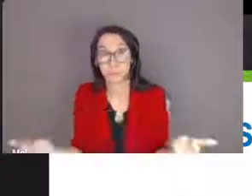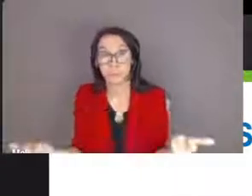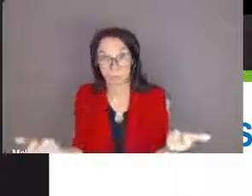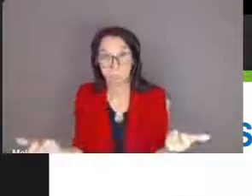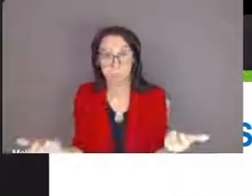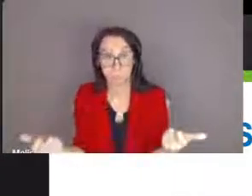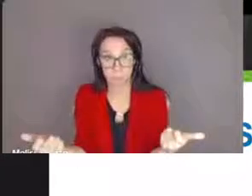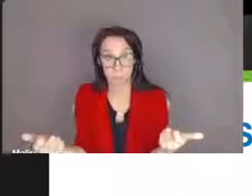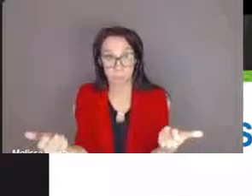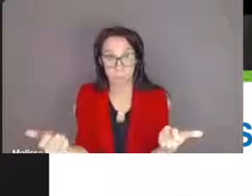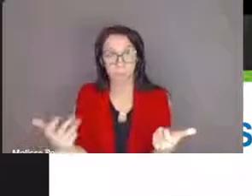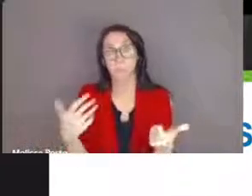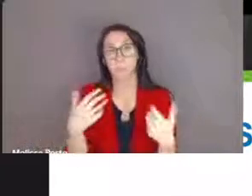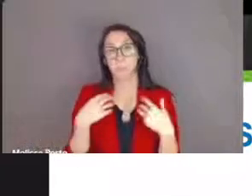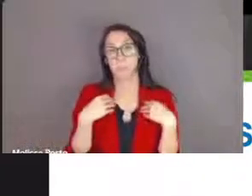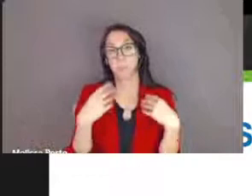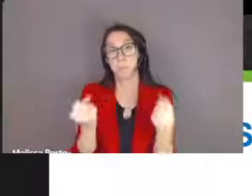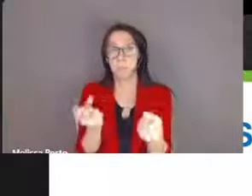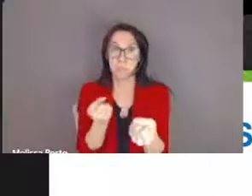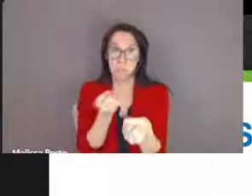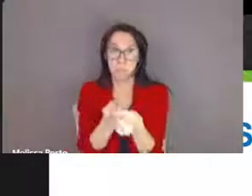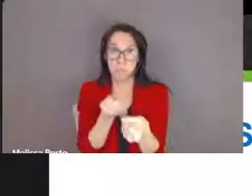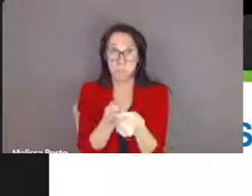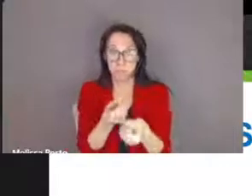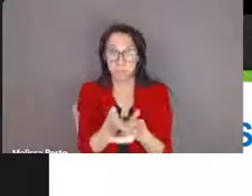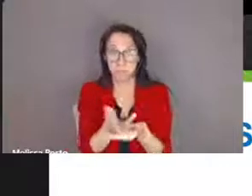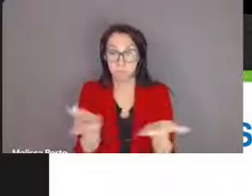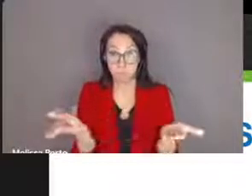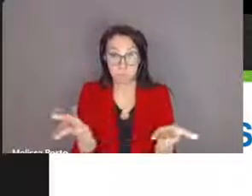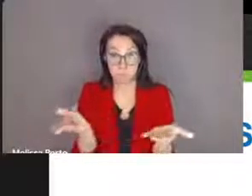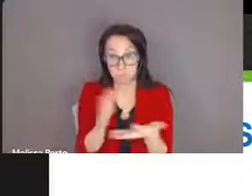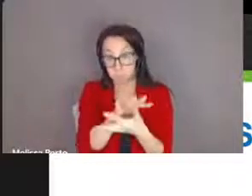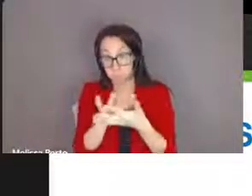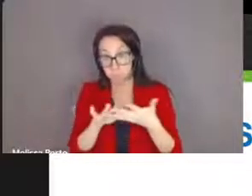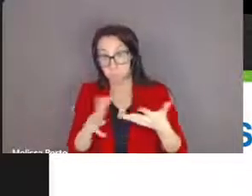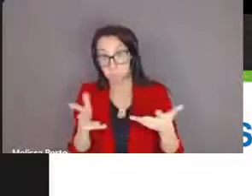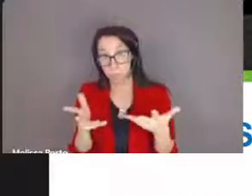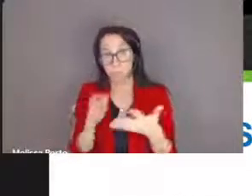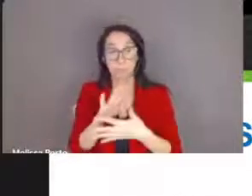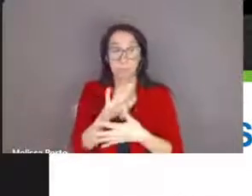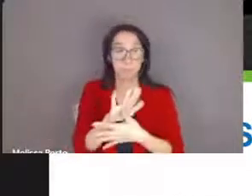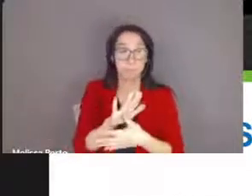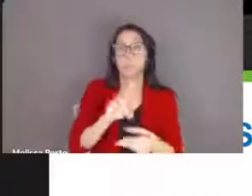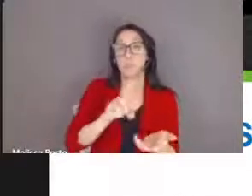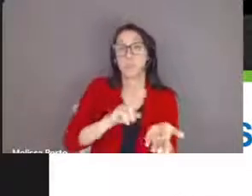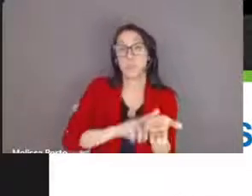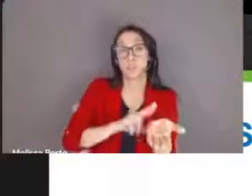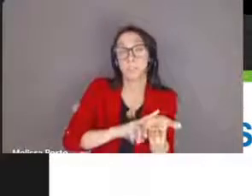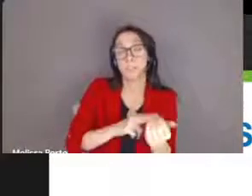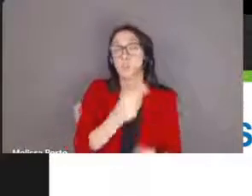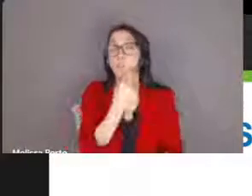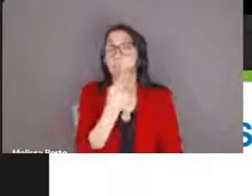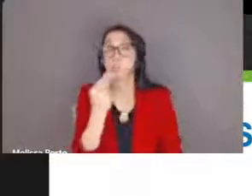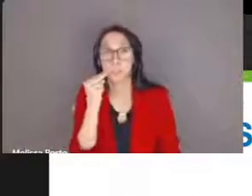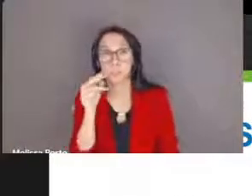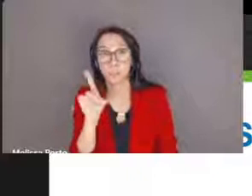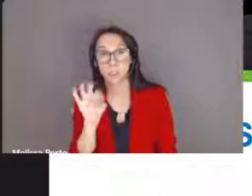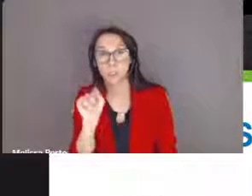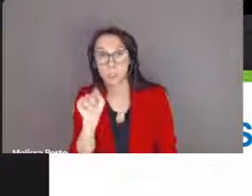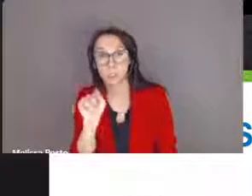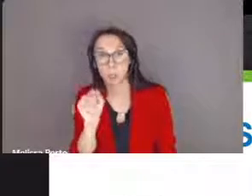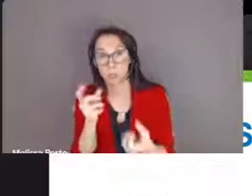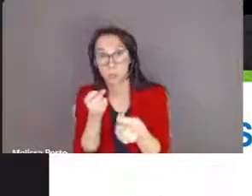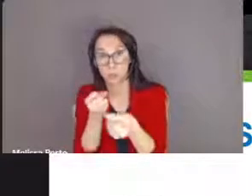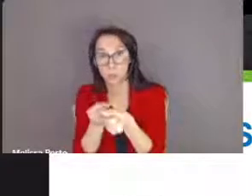skills health support services include nursing and dietetic services these are provided by the mississauga